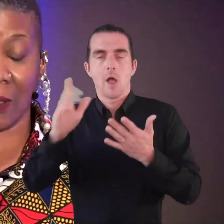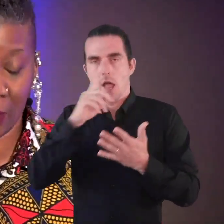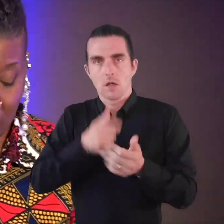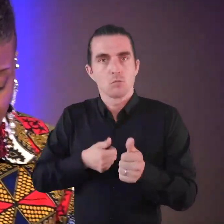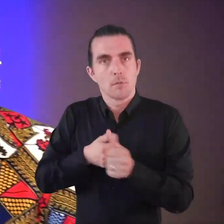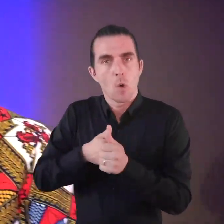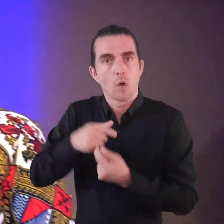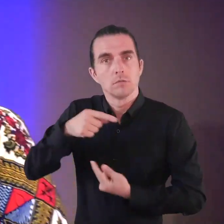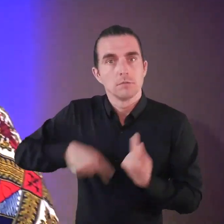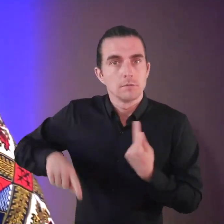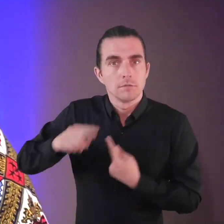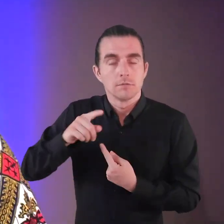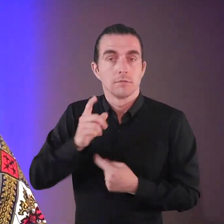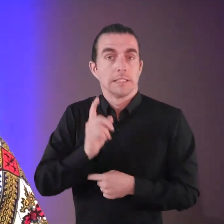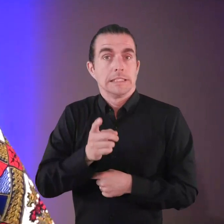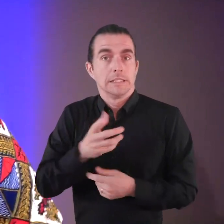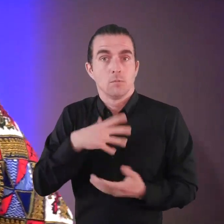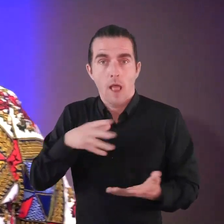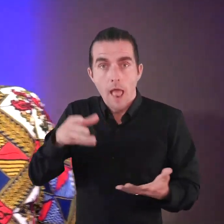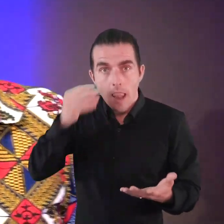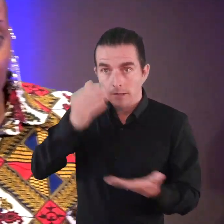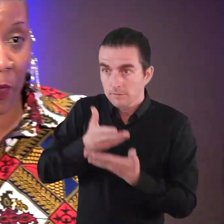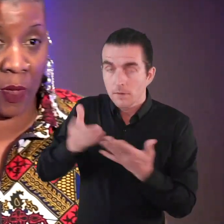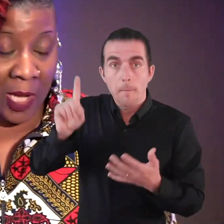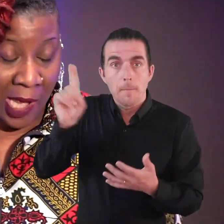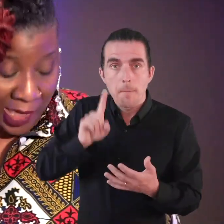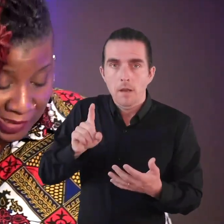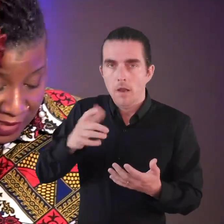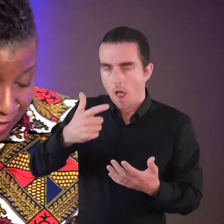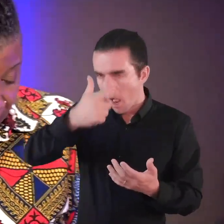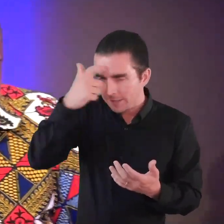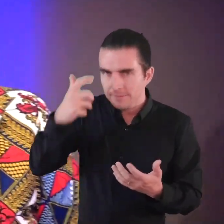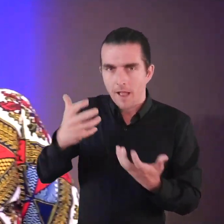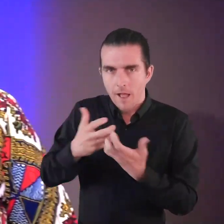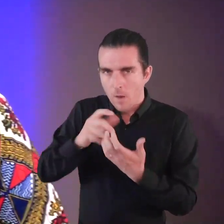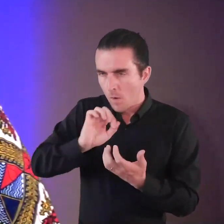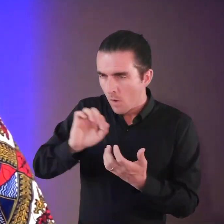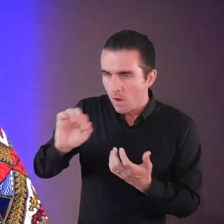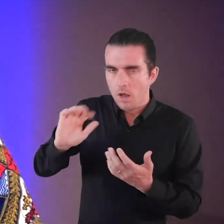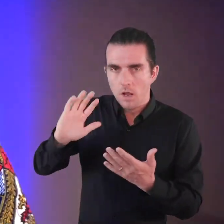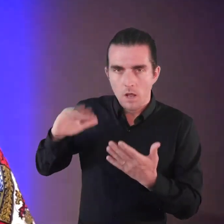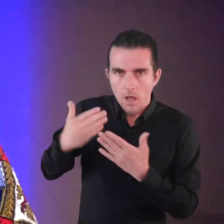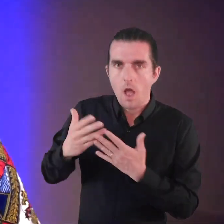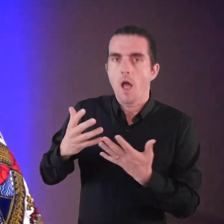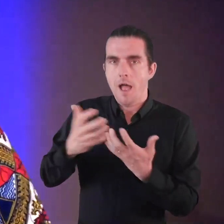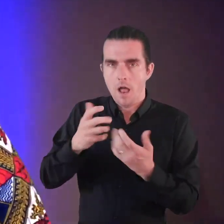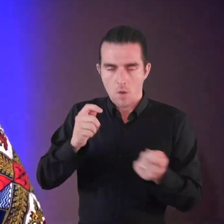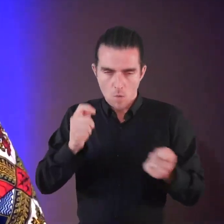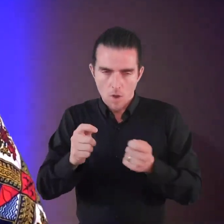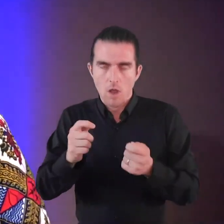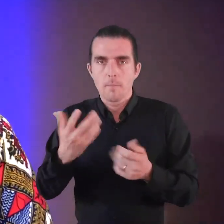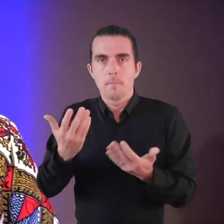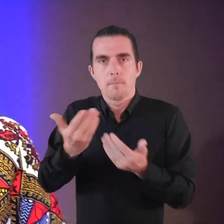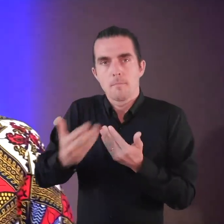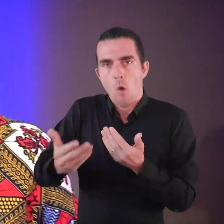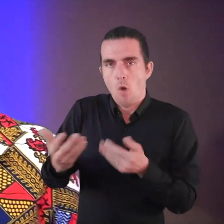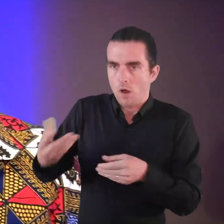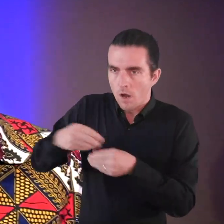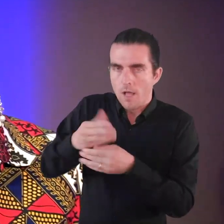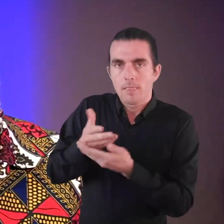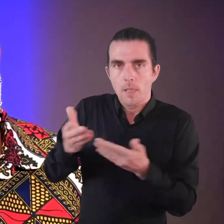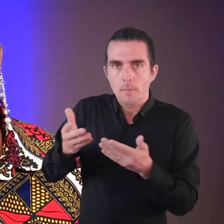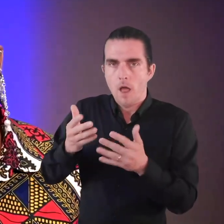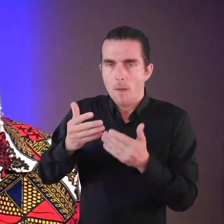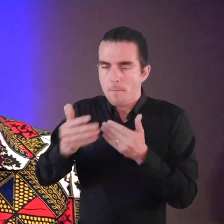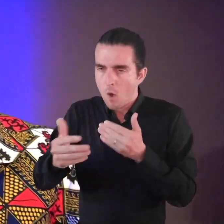us. By listening to people, understanding their experiences, we begin to build a more inclusive and